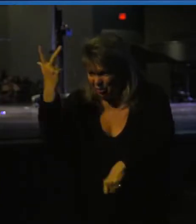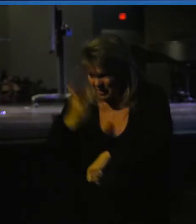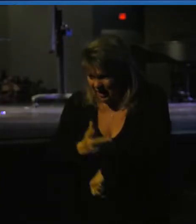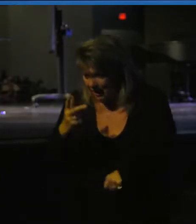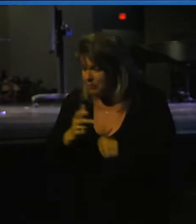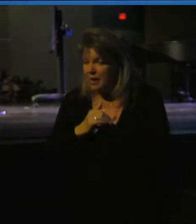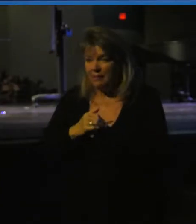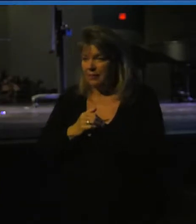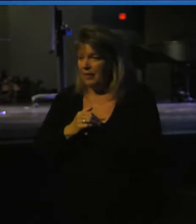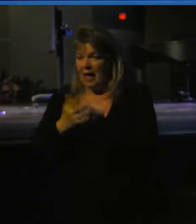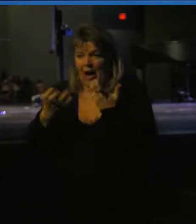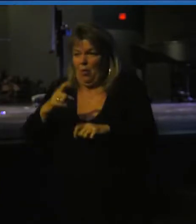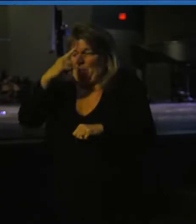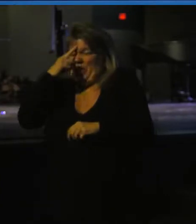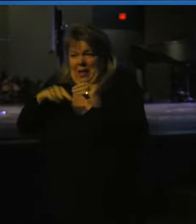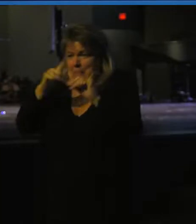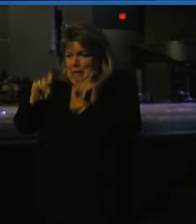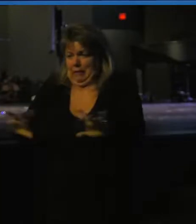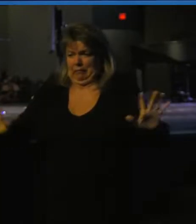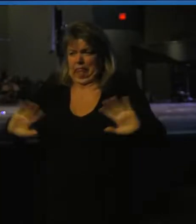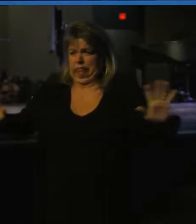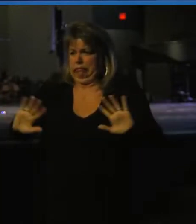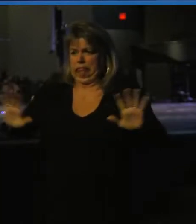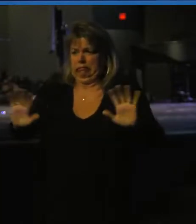Like I'm not, don't want to think about a test.